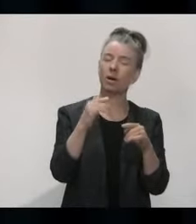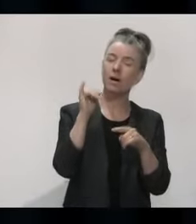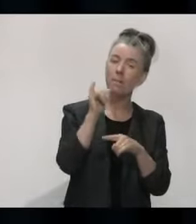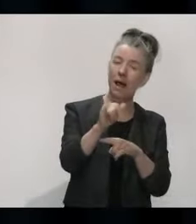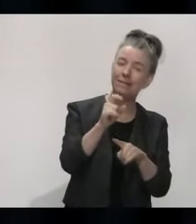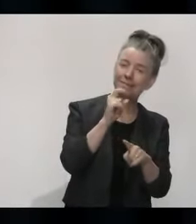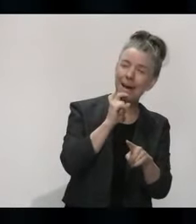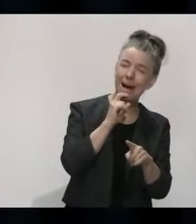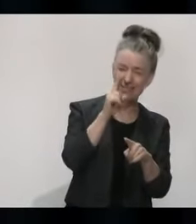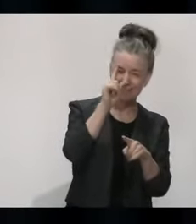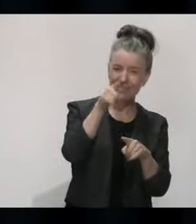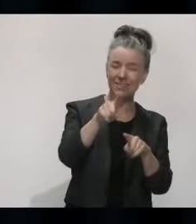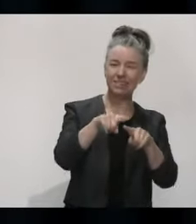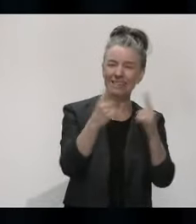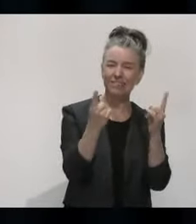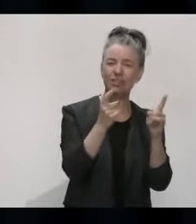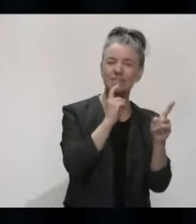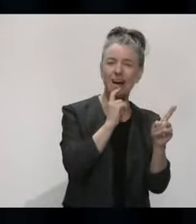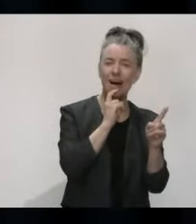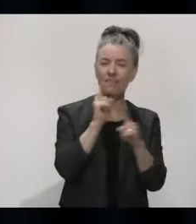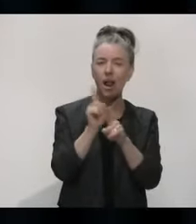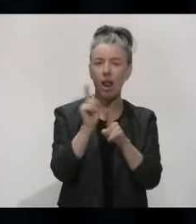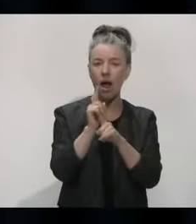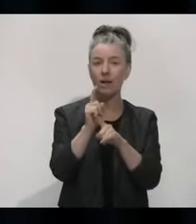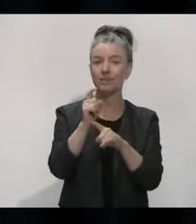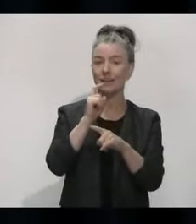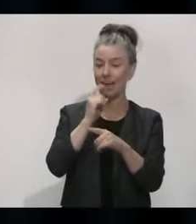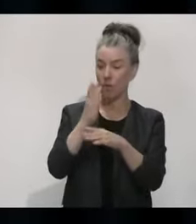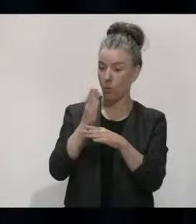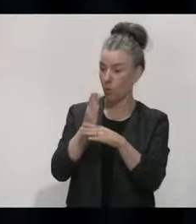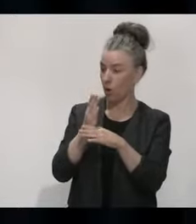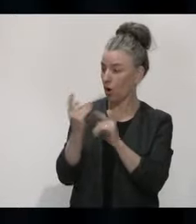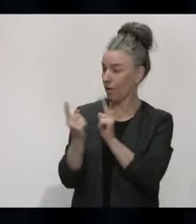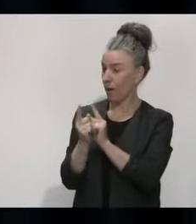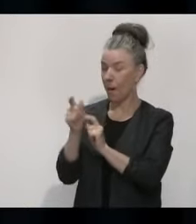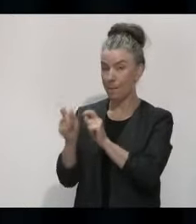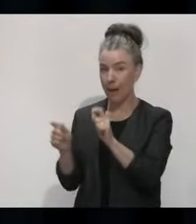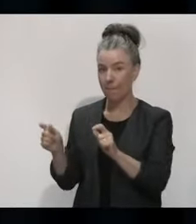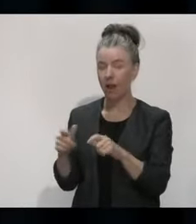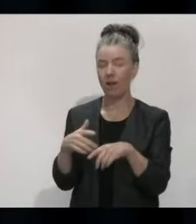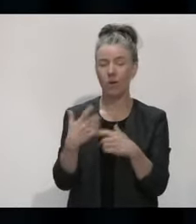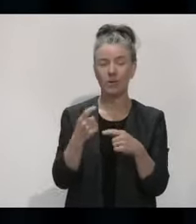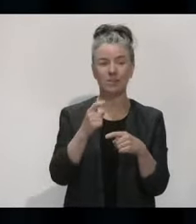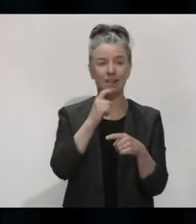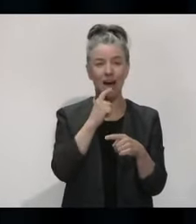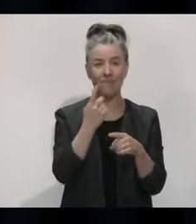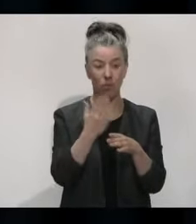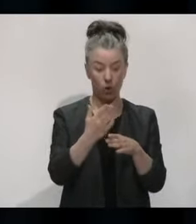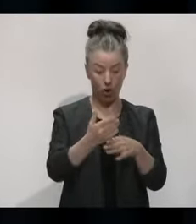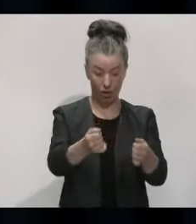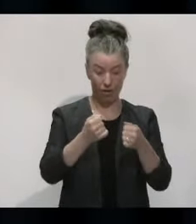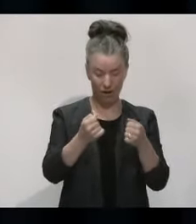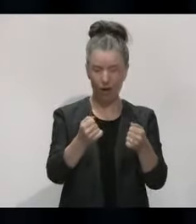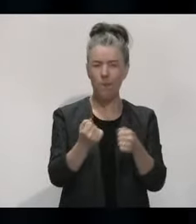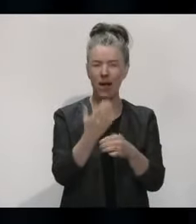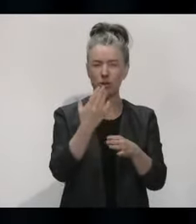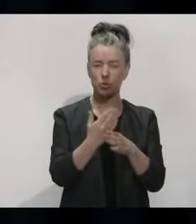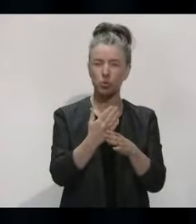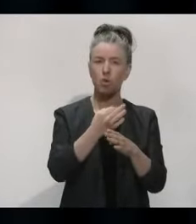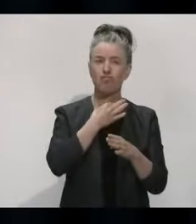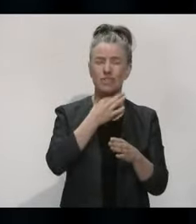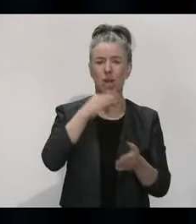so there's the flight crew, the people who fly the planes and then the cabin crew for those who are carrying passengers, making sure that the risk regime there is as tight as possible.